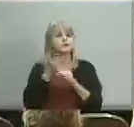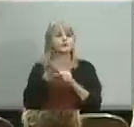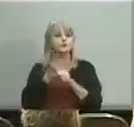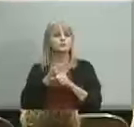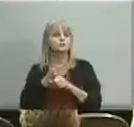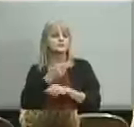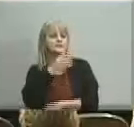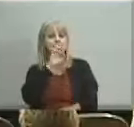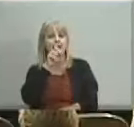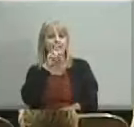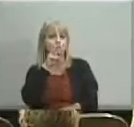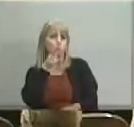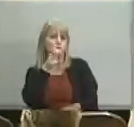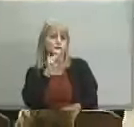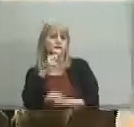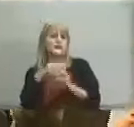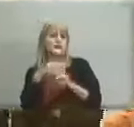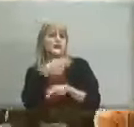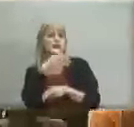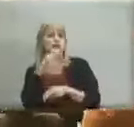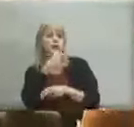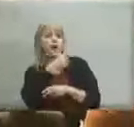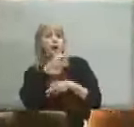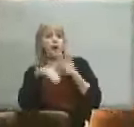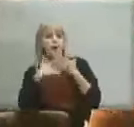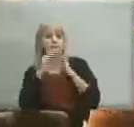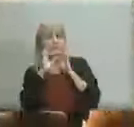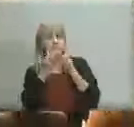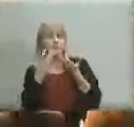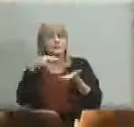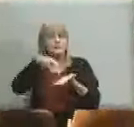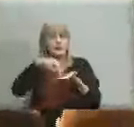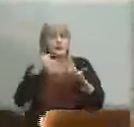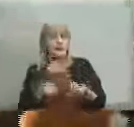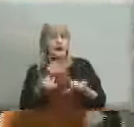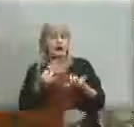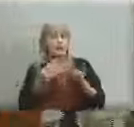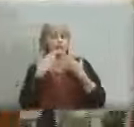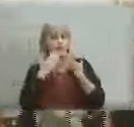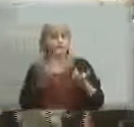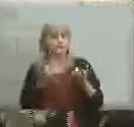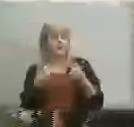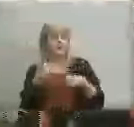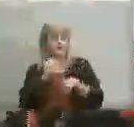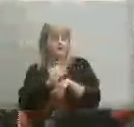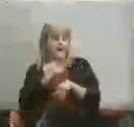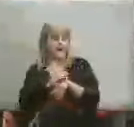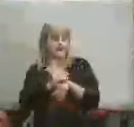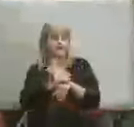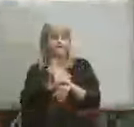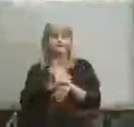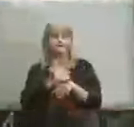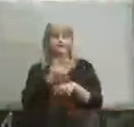the stand now and accept our our thanks for being with us tonight and also the the honor